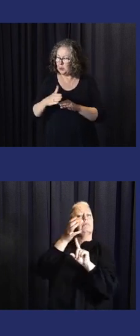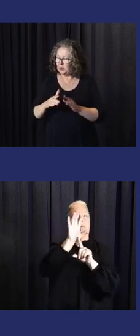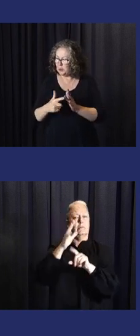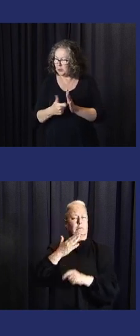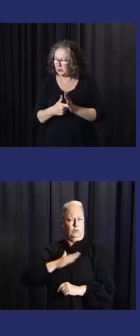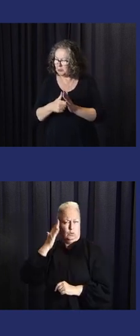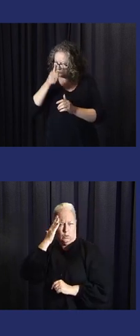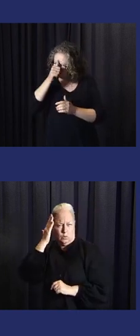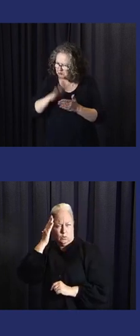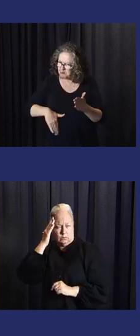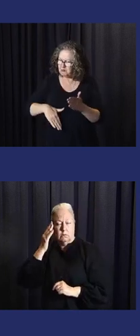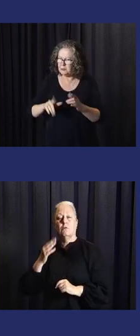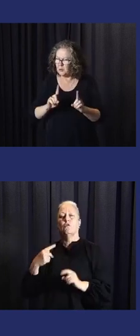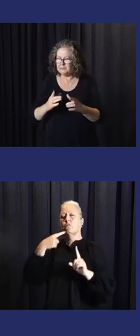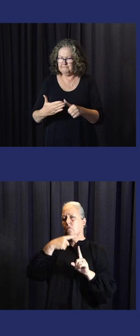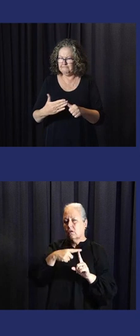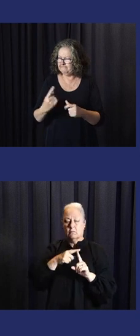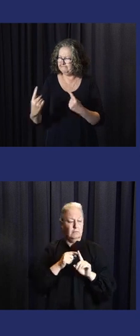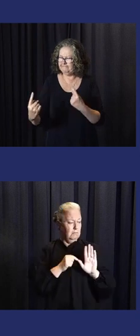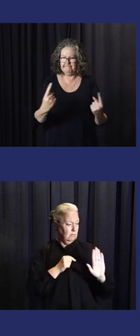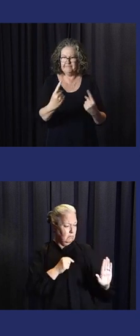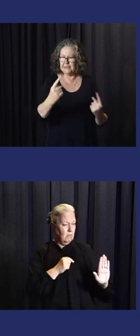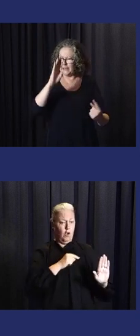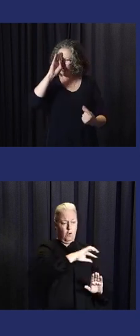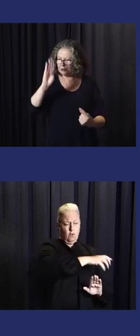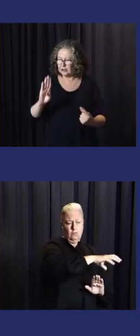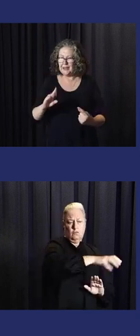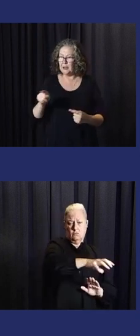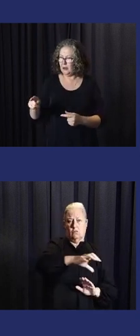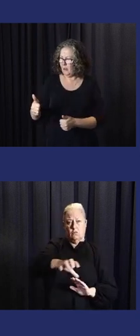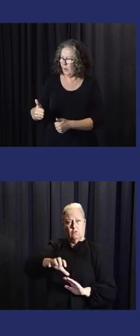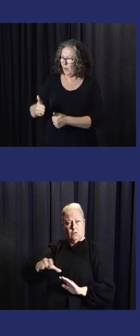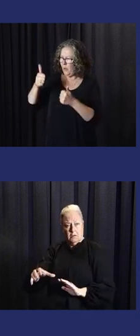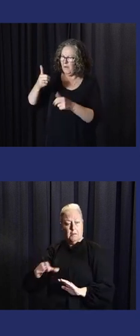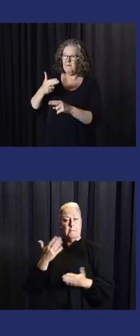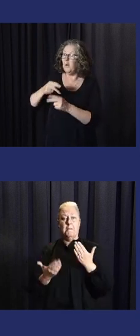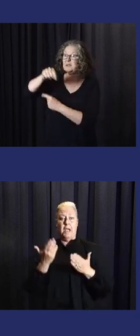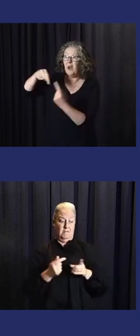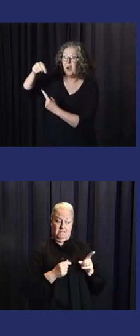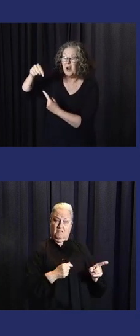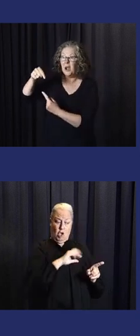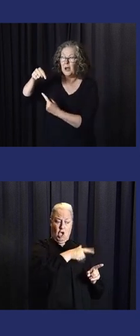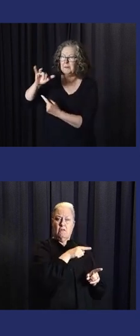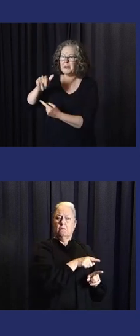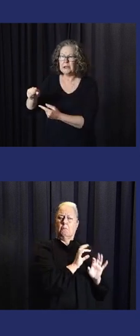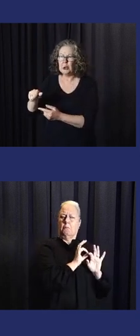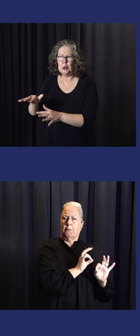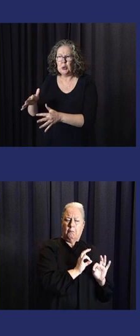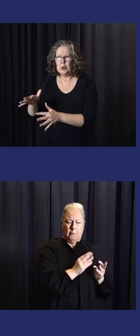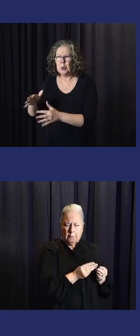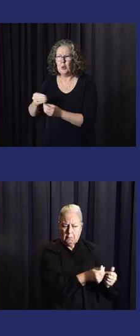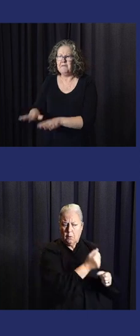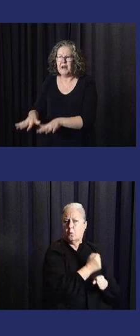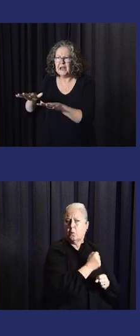meteorological and hydrological service, as well as each particular member state. Because one